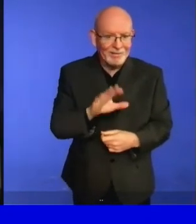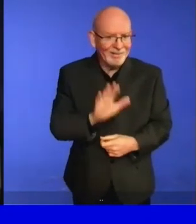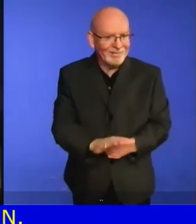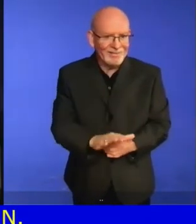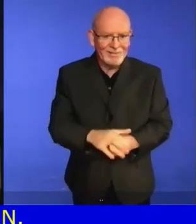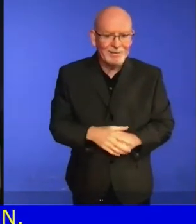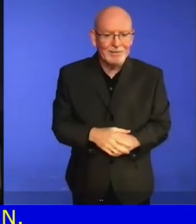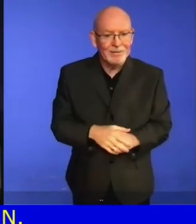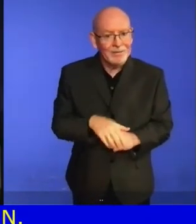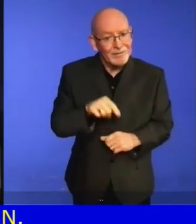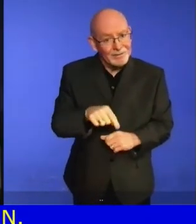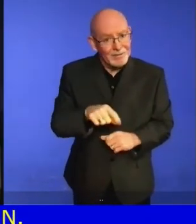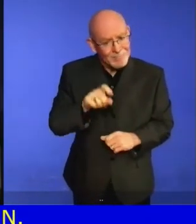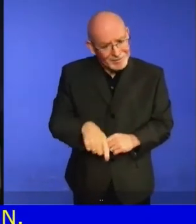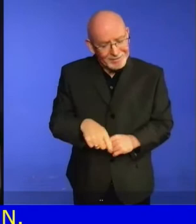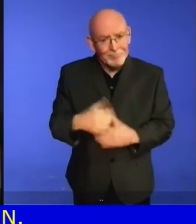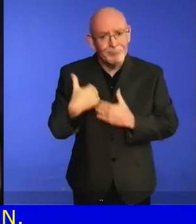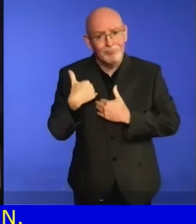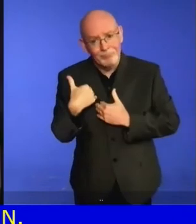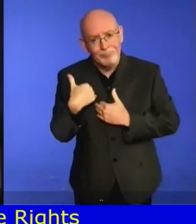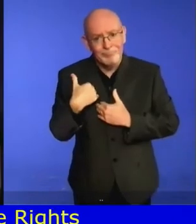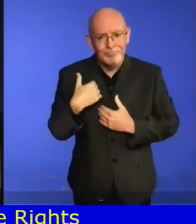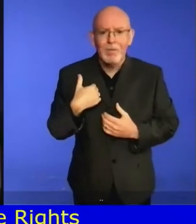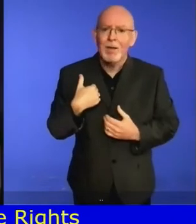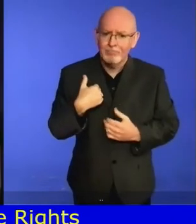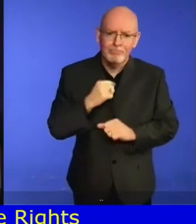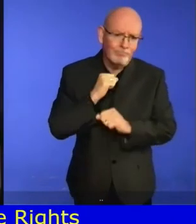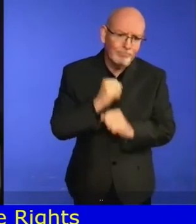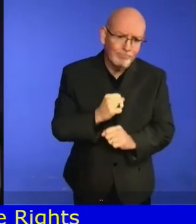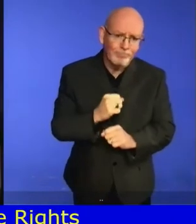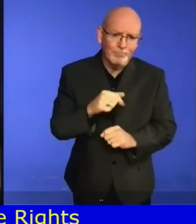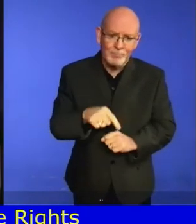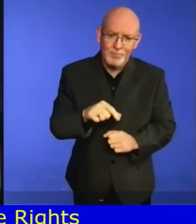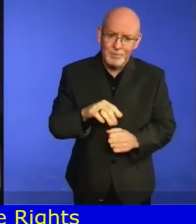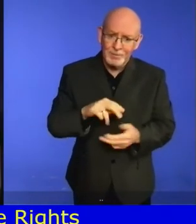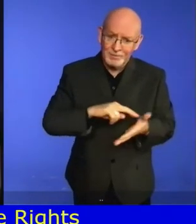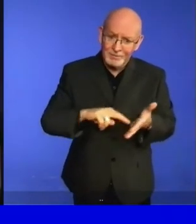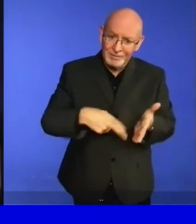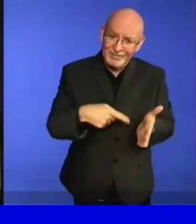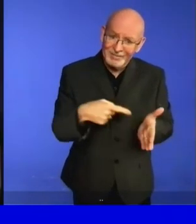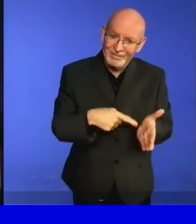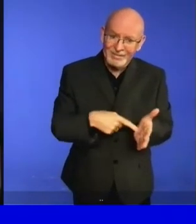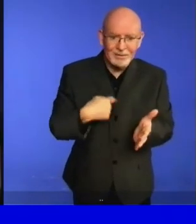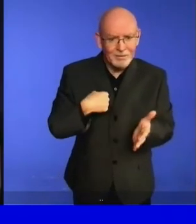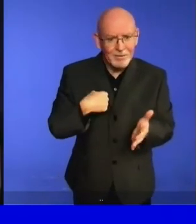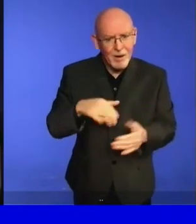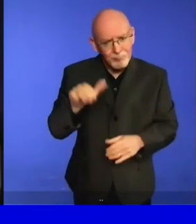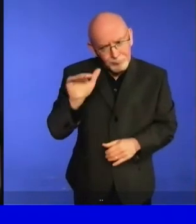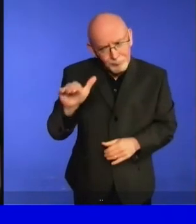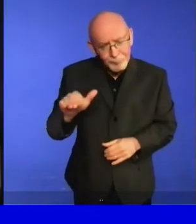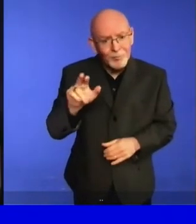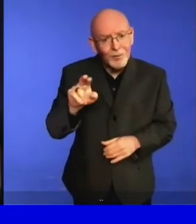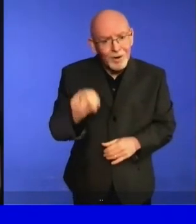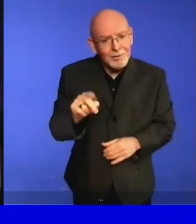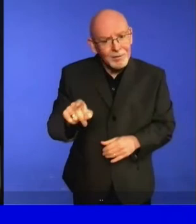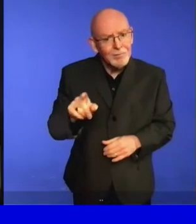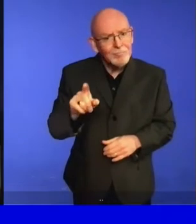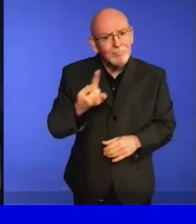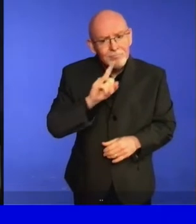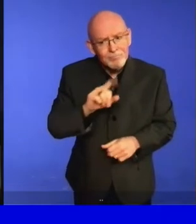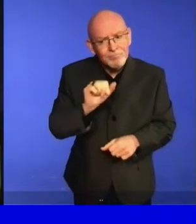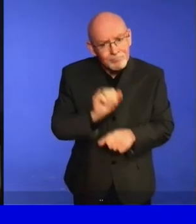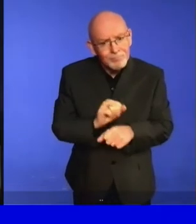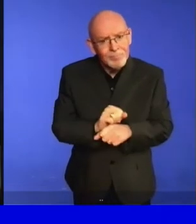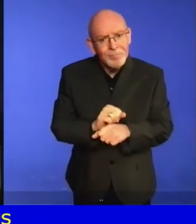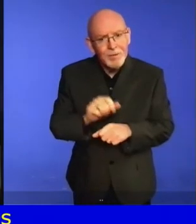to ensure that the principles and standards of the Convention guide the development of reasonable accommodation policies to